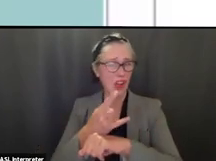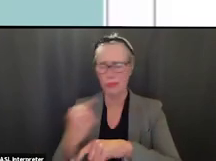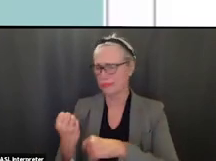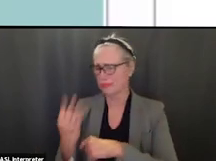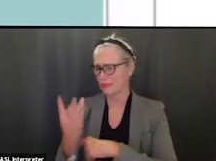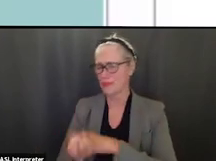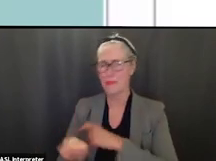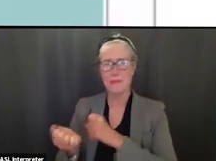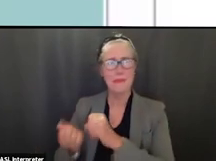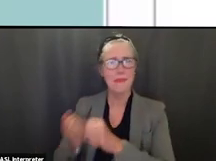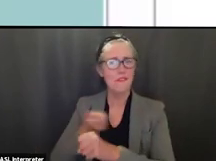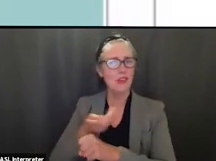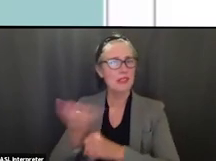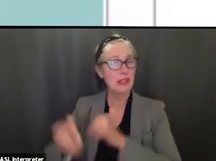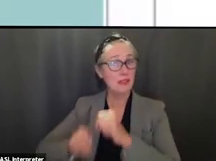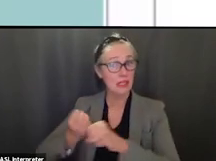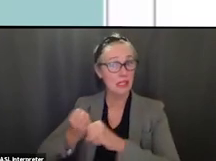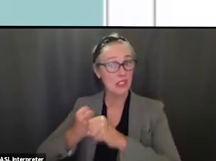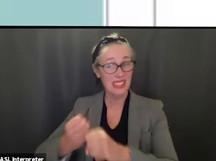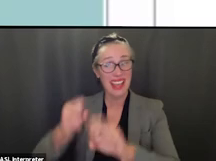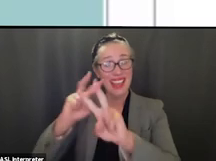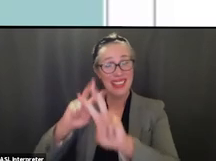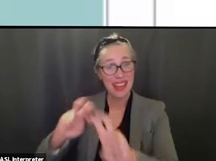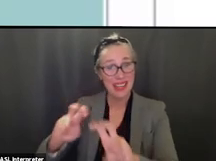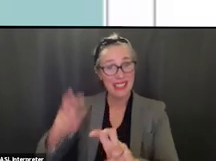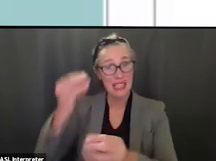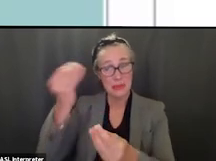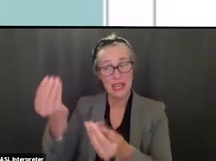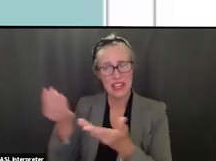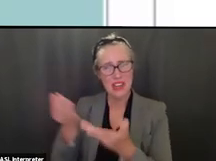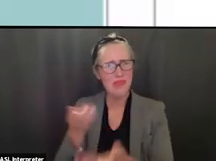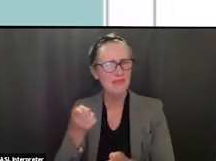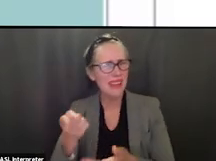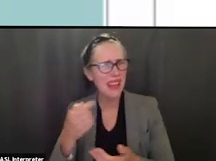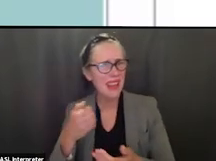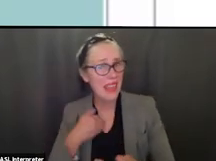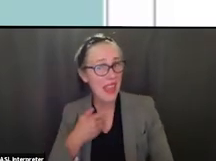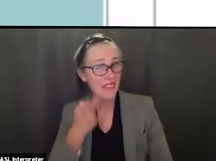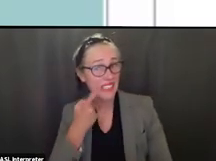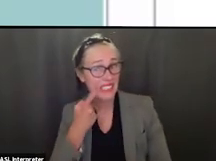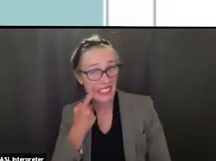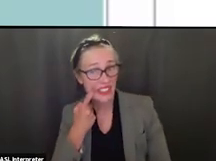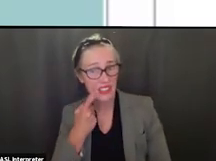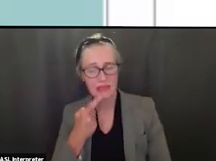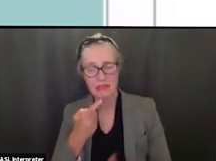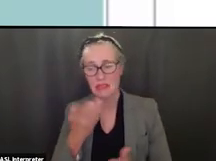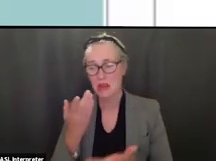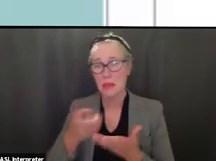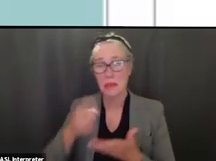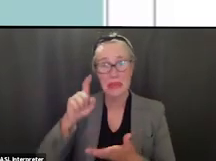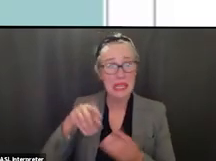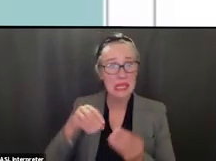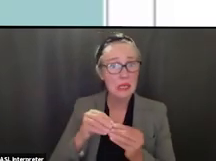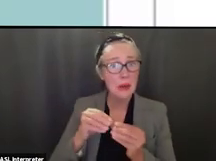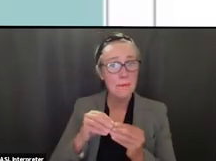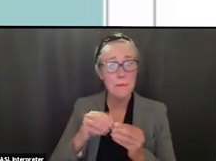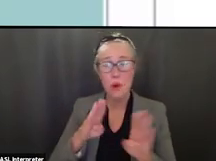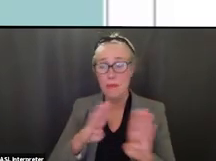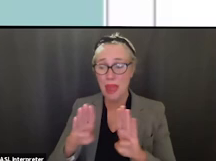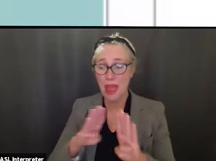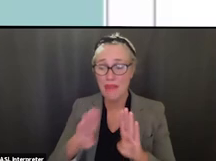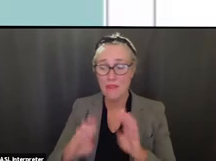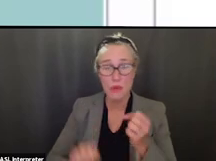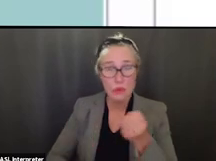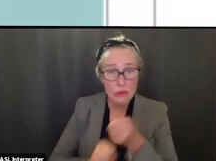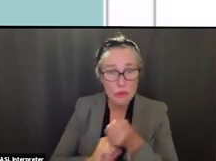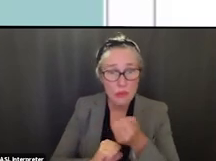initially that assessment tells us does the student have an addiction issue do they need more behavioral health issues